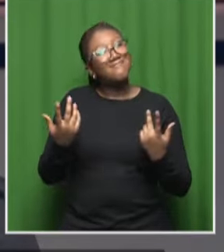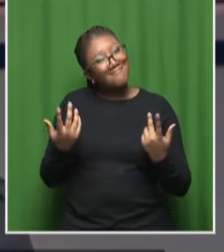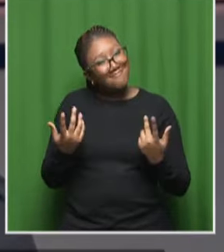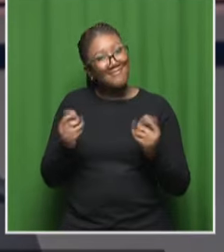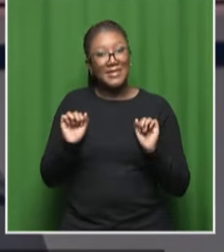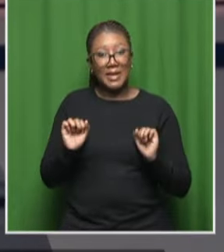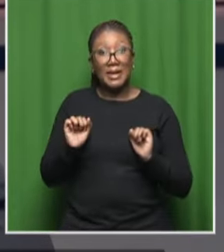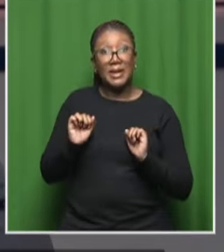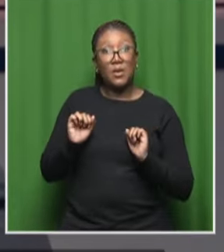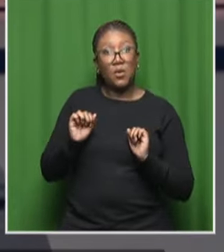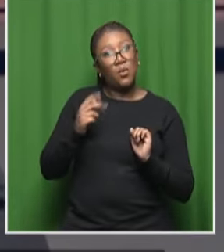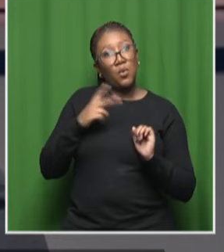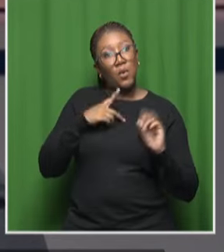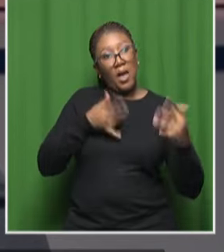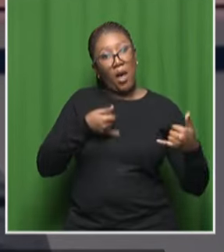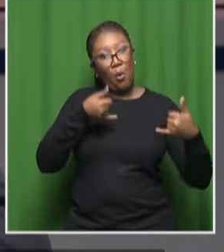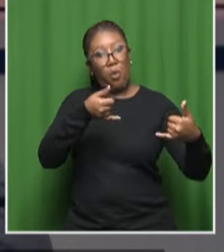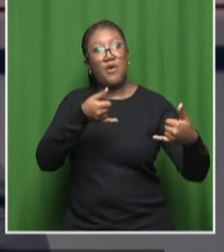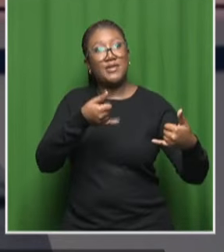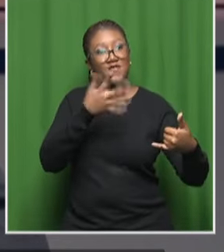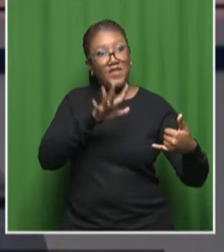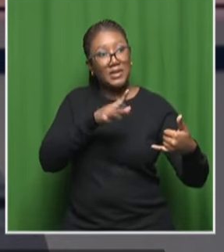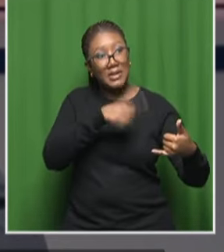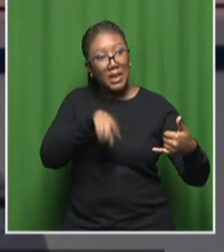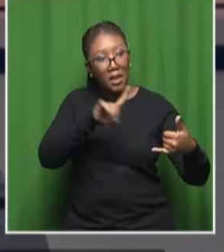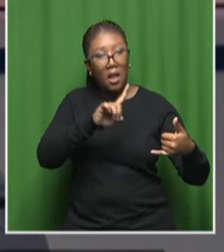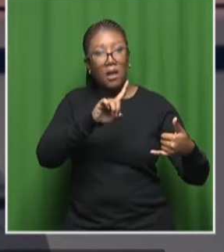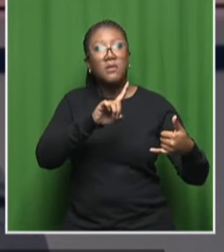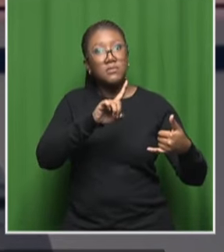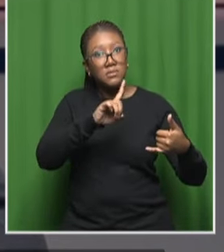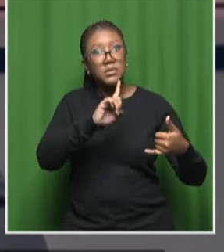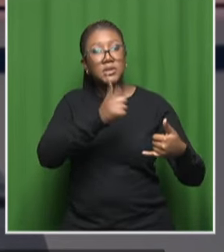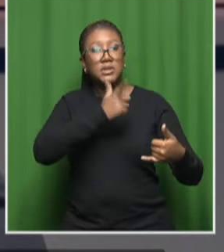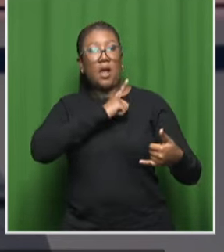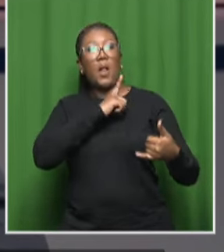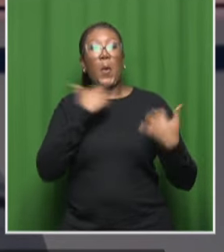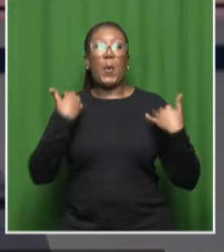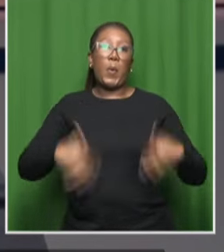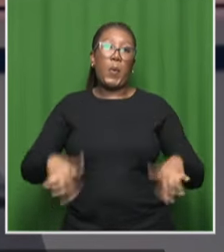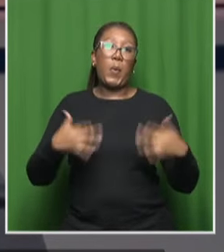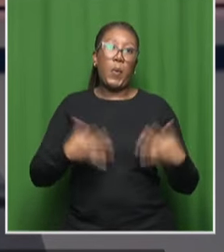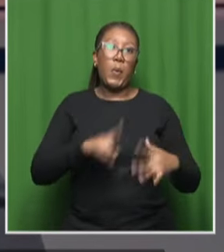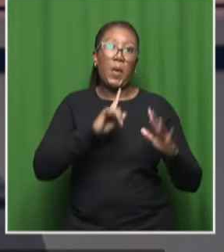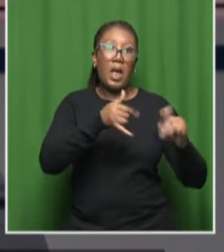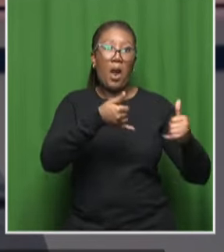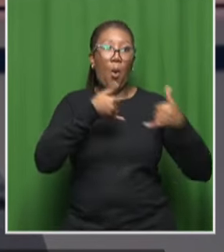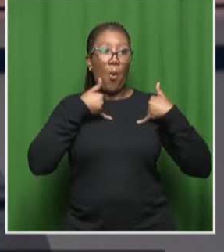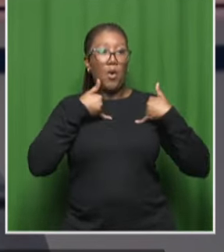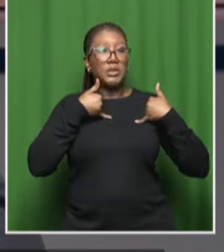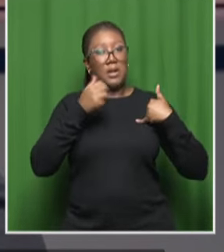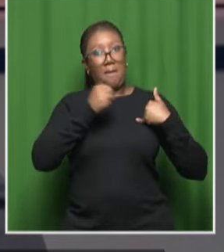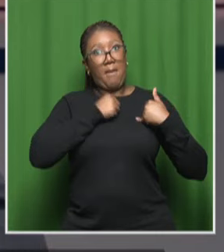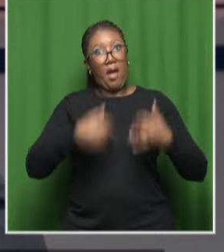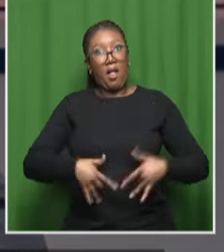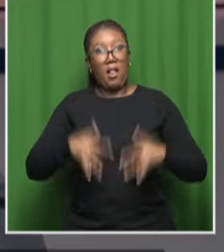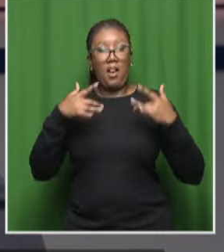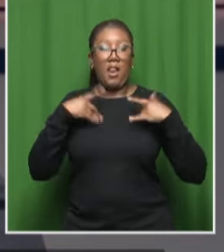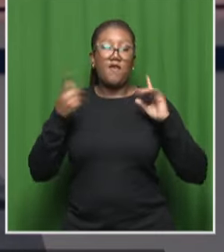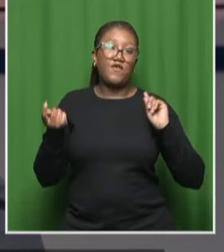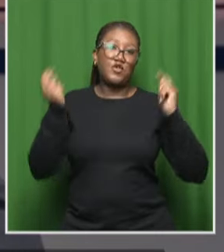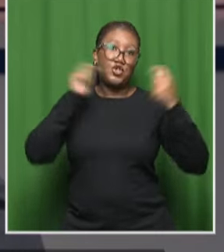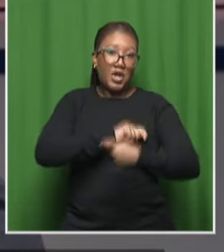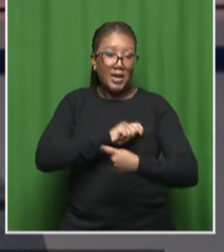come back and tell us how um they're winning the award or even being nominated for it has made an impact okay now that they find uh